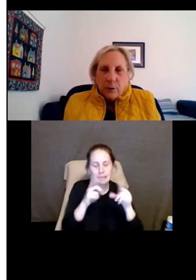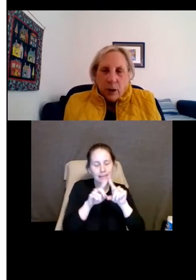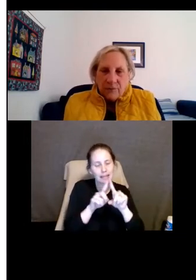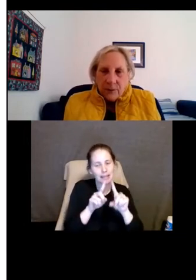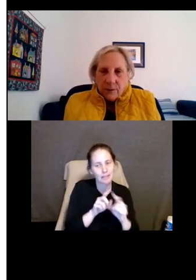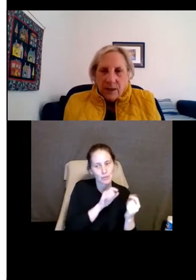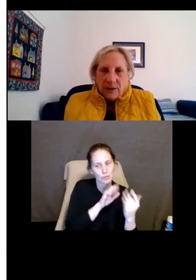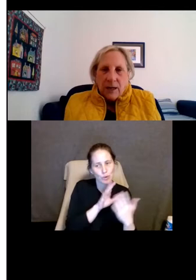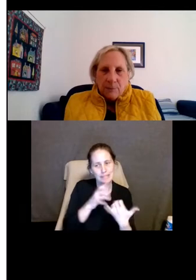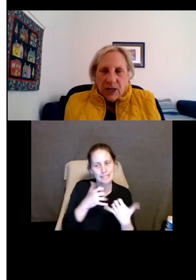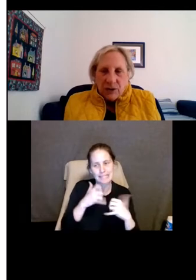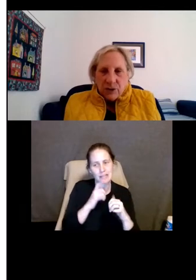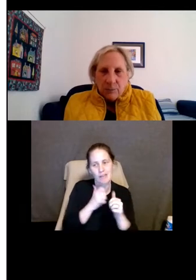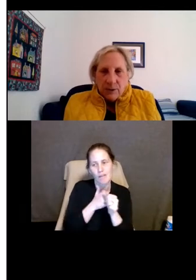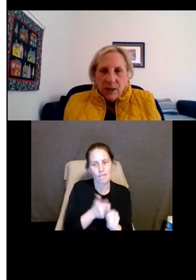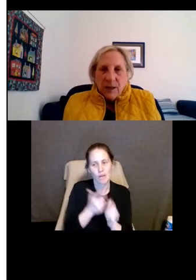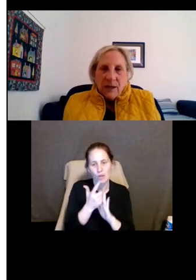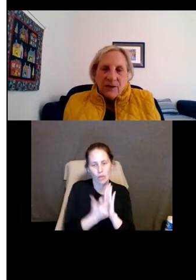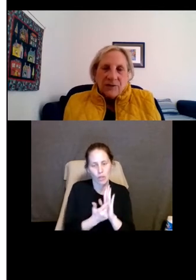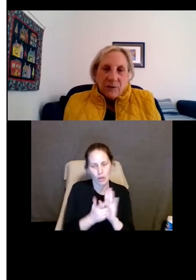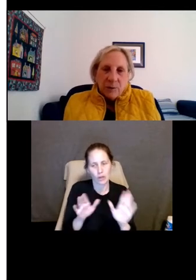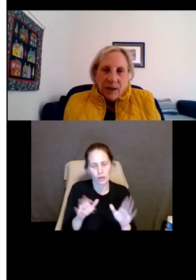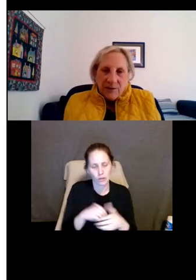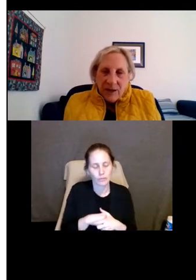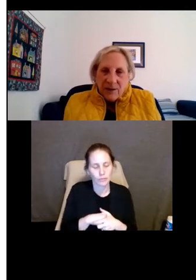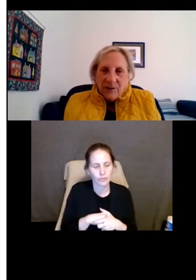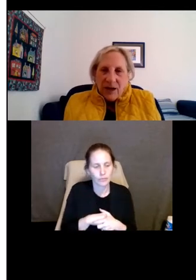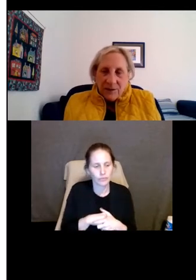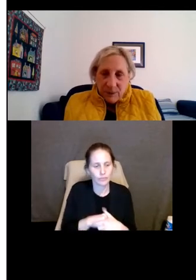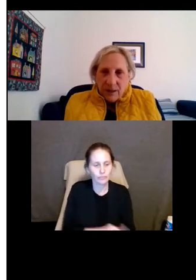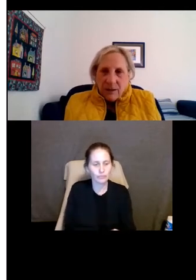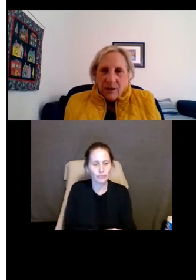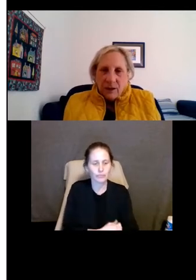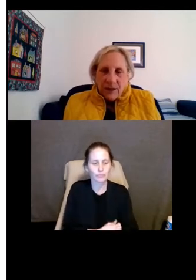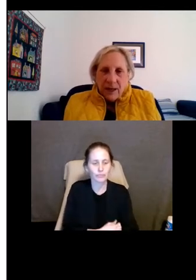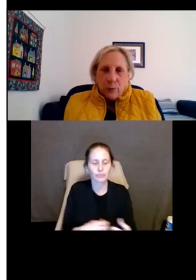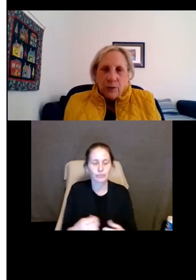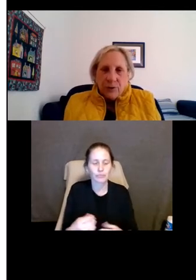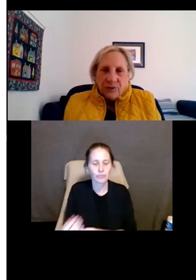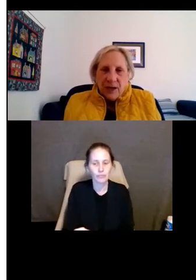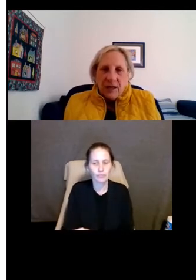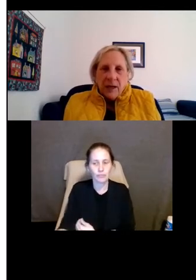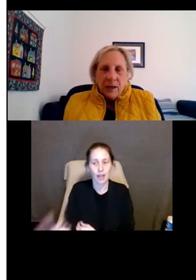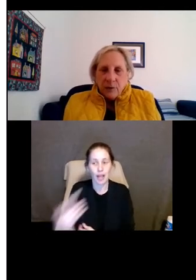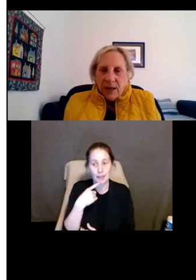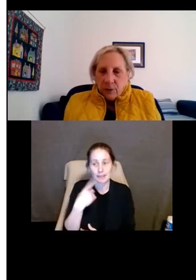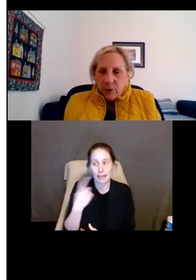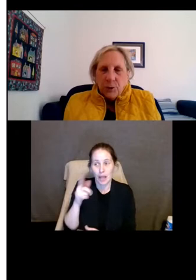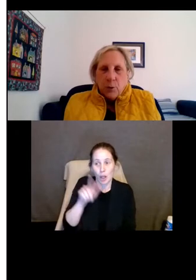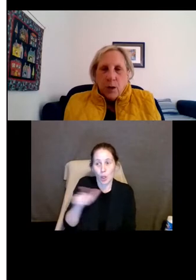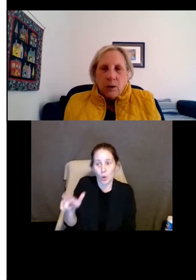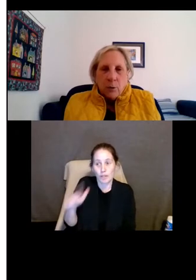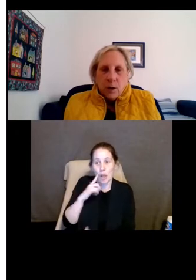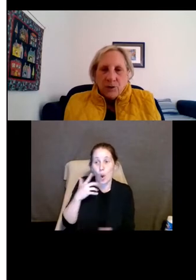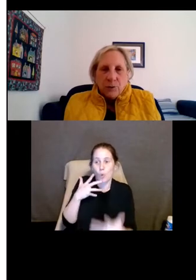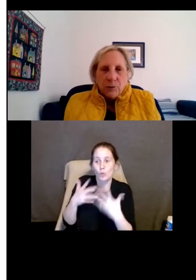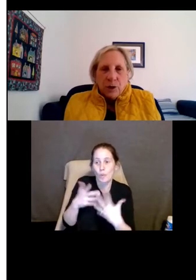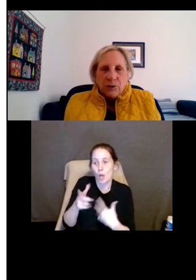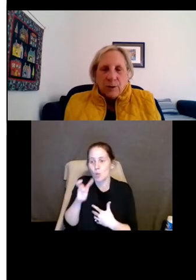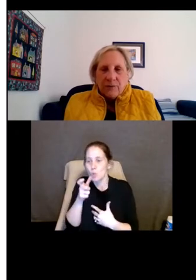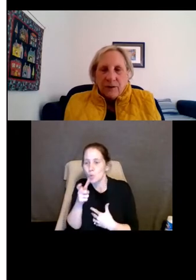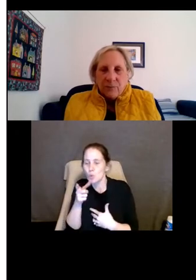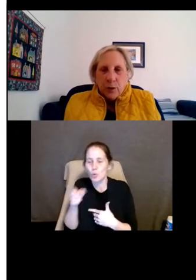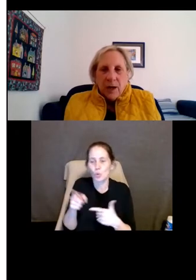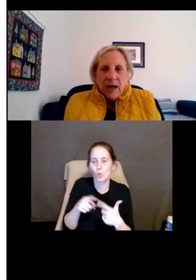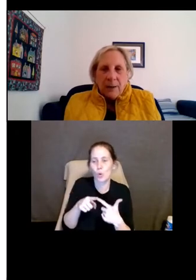be perfectly lawful and not objectionable. And this, when I say this, I speak to landlords who say no matter who you are or what